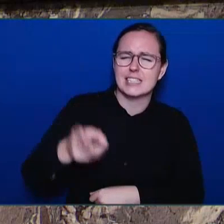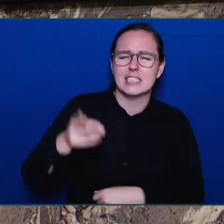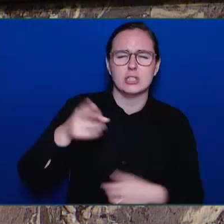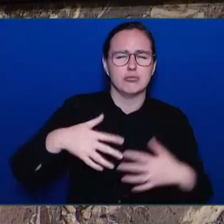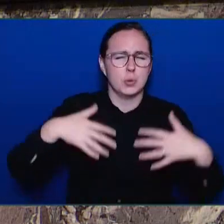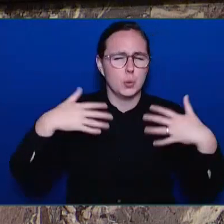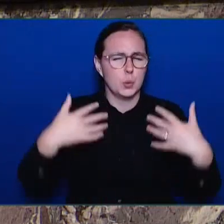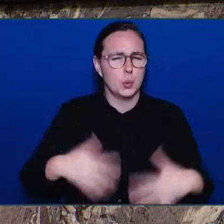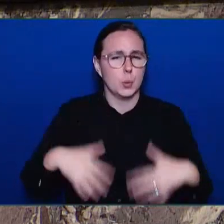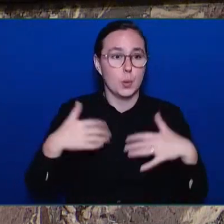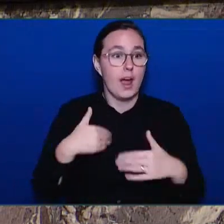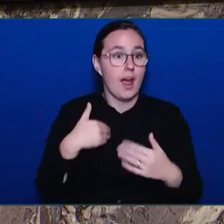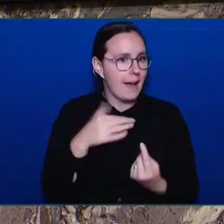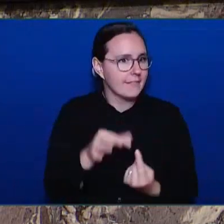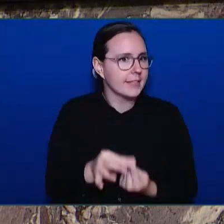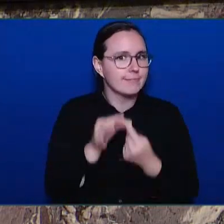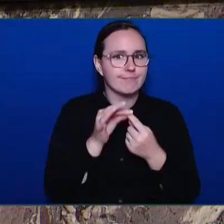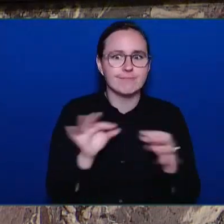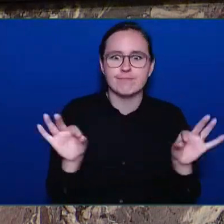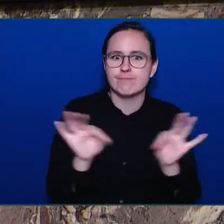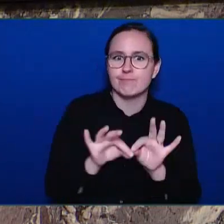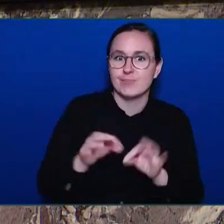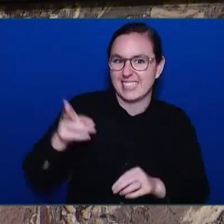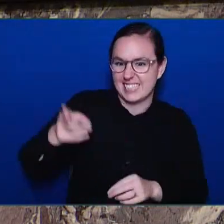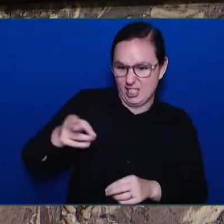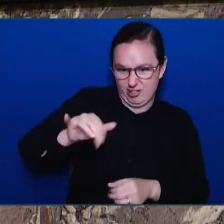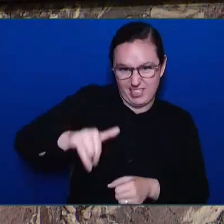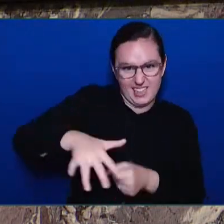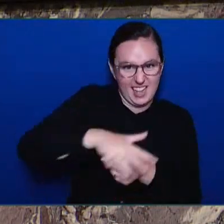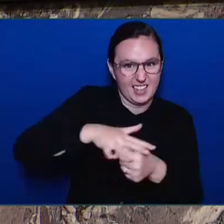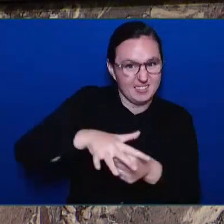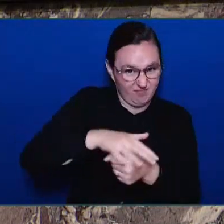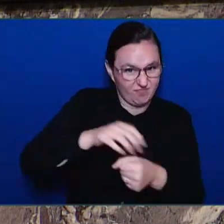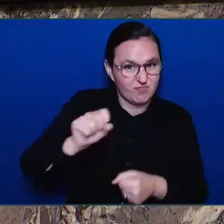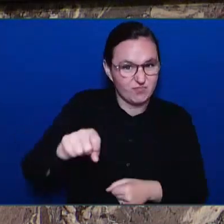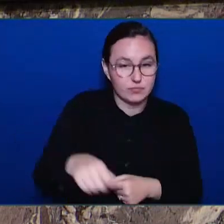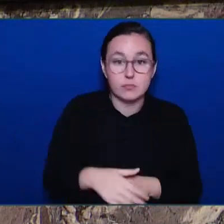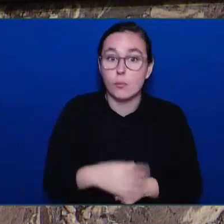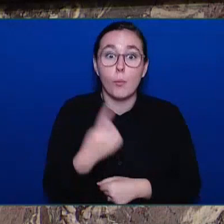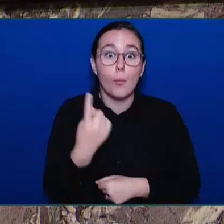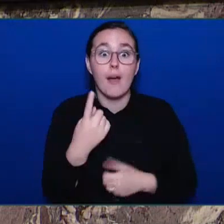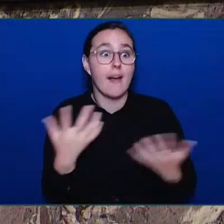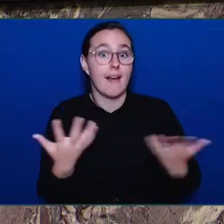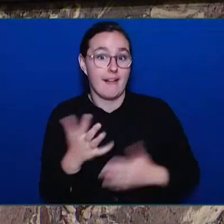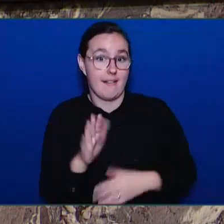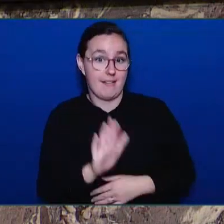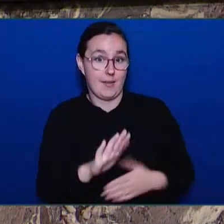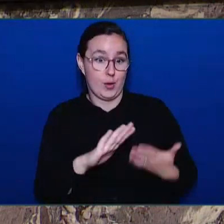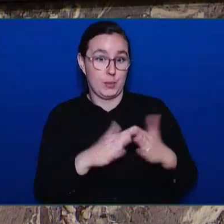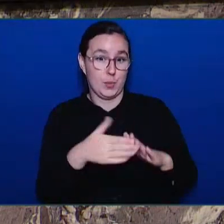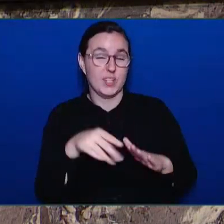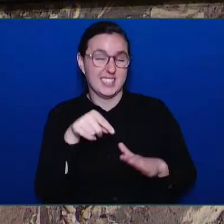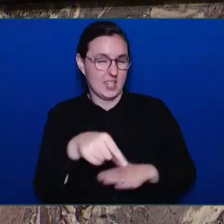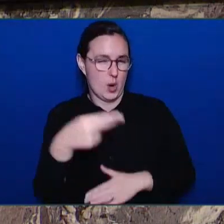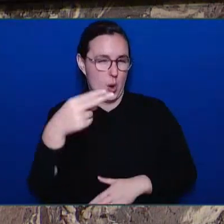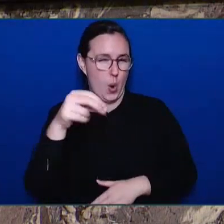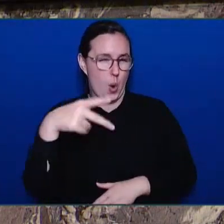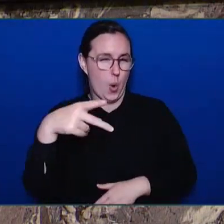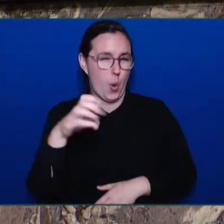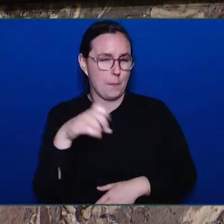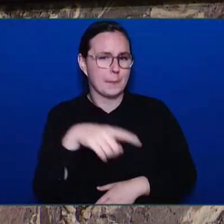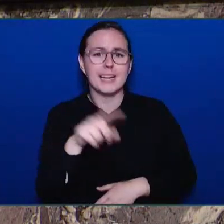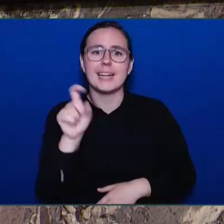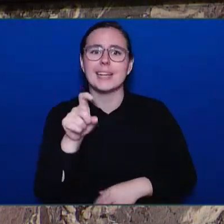site can be found in the Community of Hope, and it needs our support to be restored and reinvented.